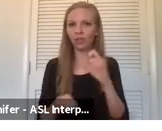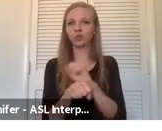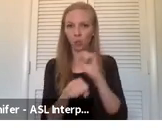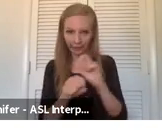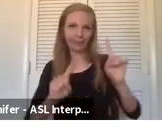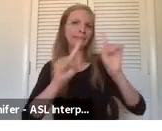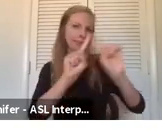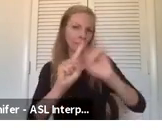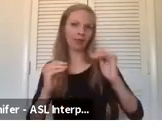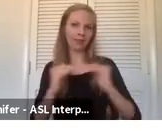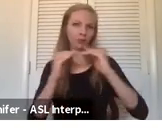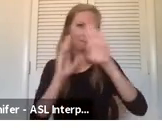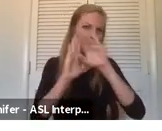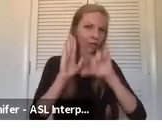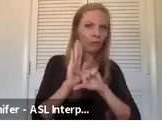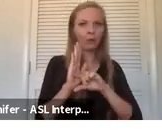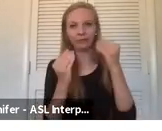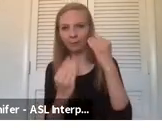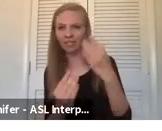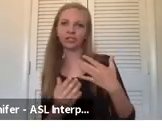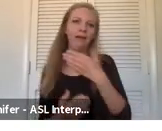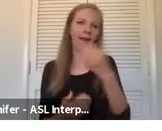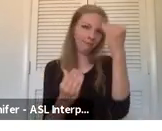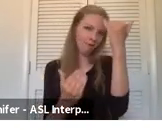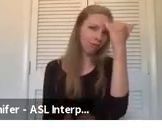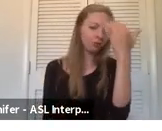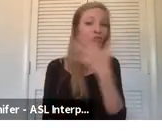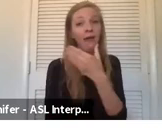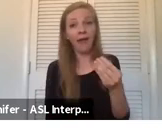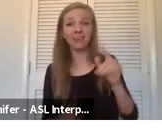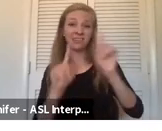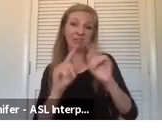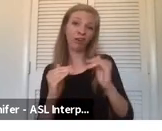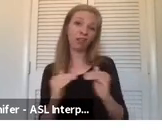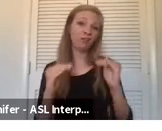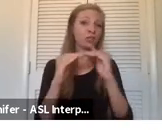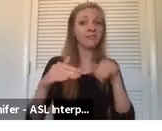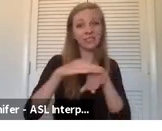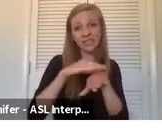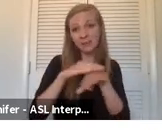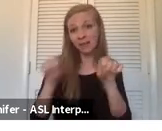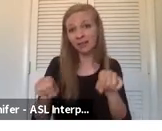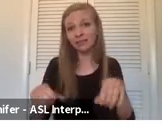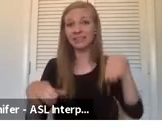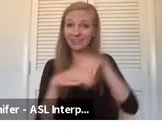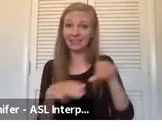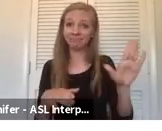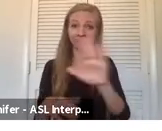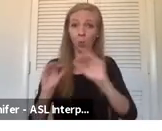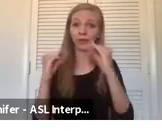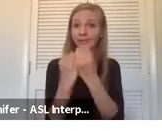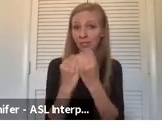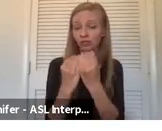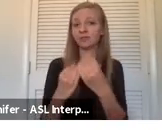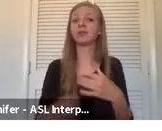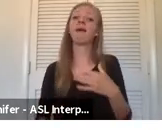levels of background information and knowledge and also different levels of accessibility within their organizations and